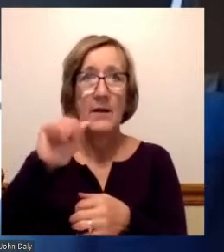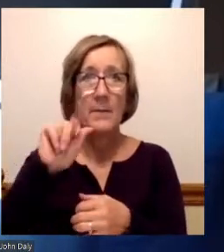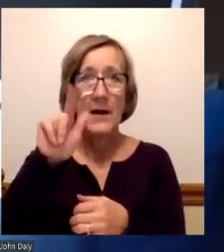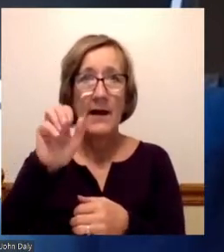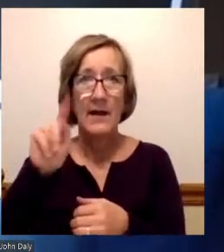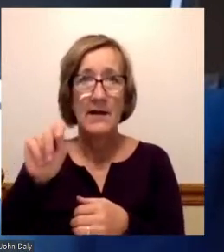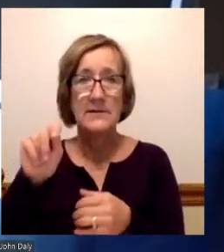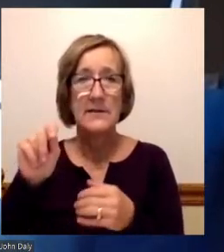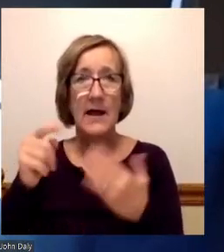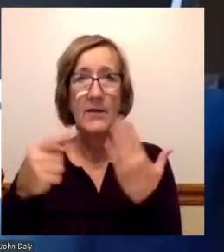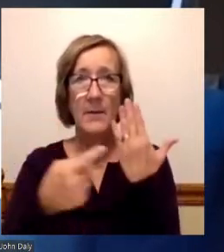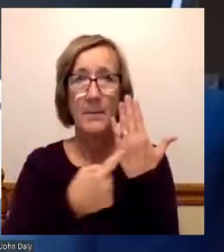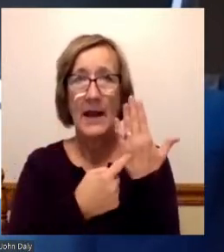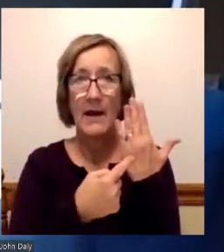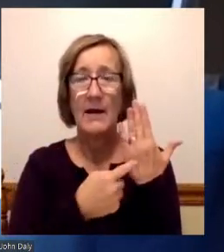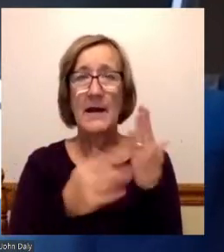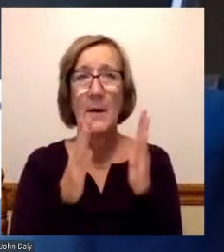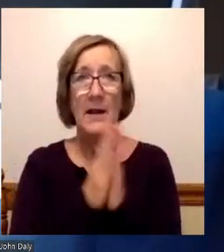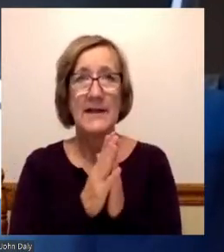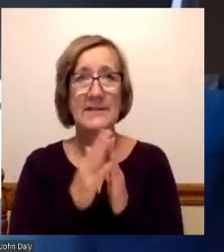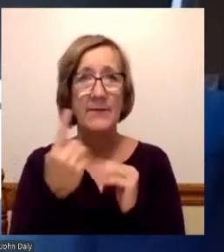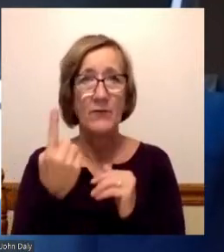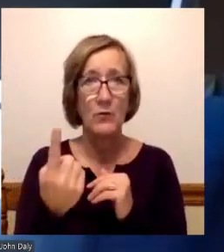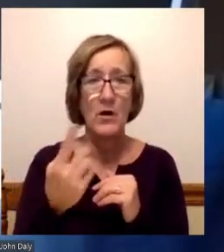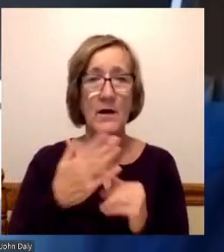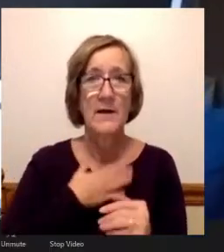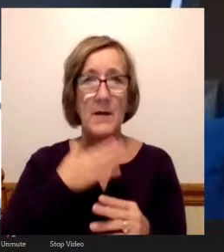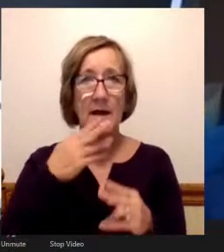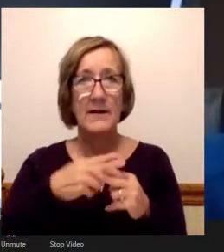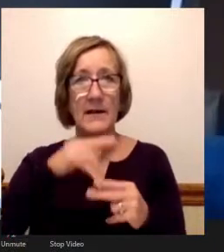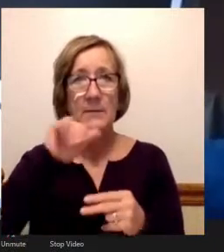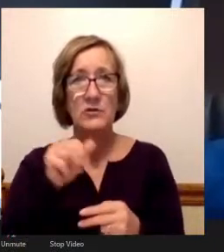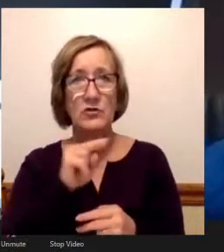of the ballot. I'm asking for one of them, and my name is John Daly.